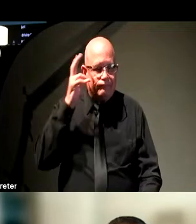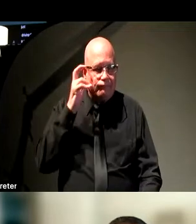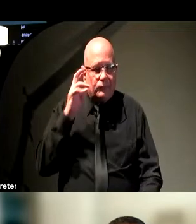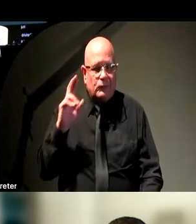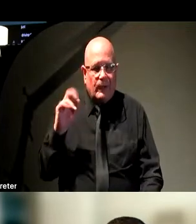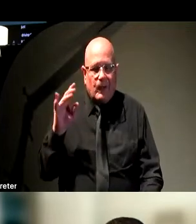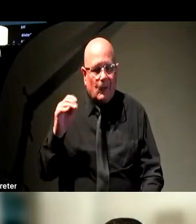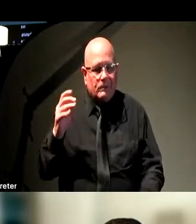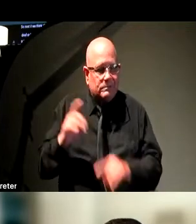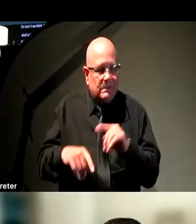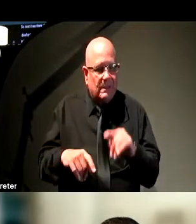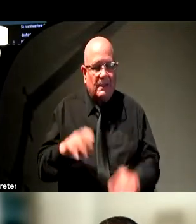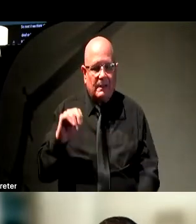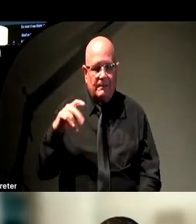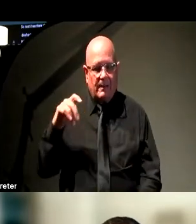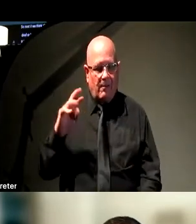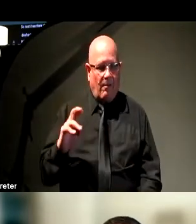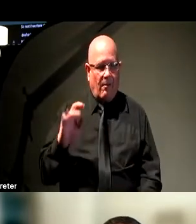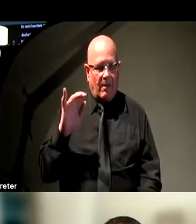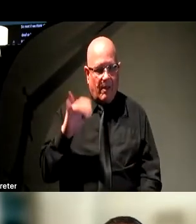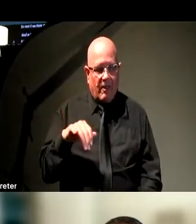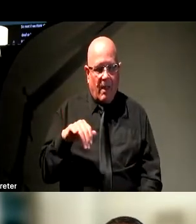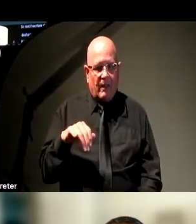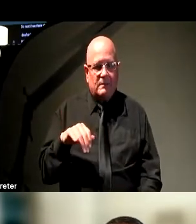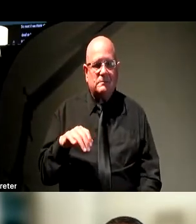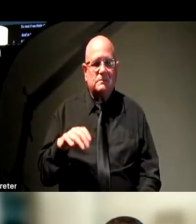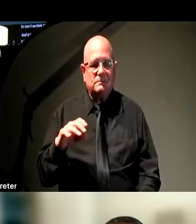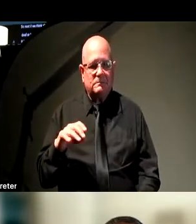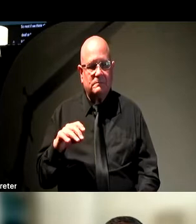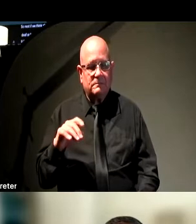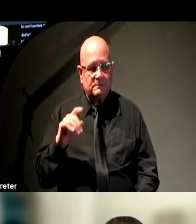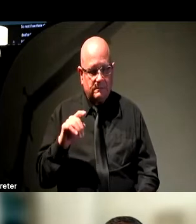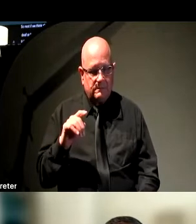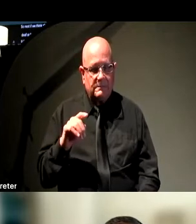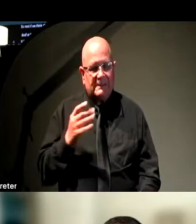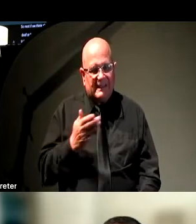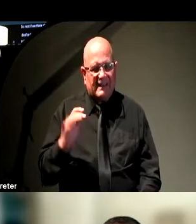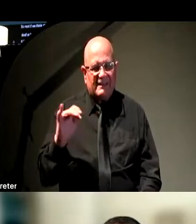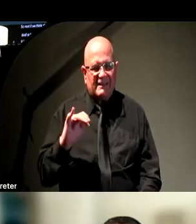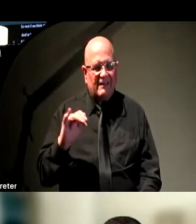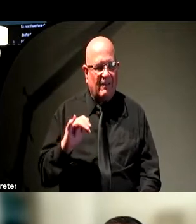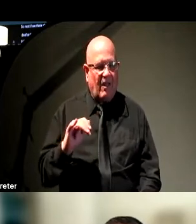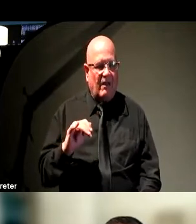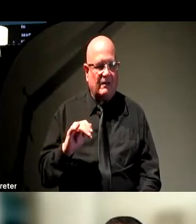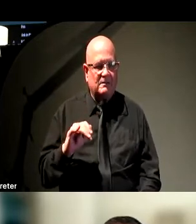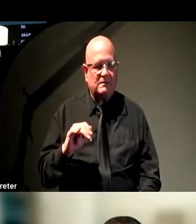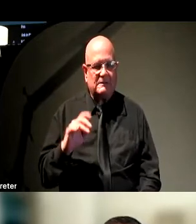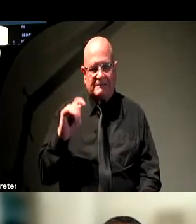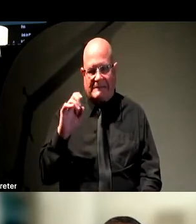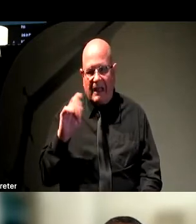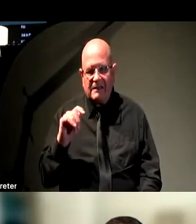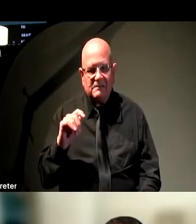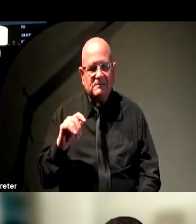queued up for those of you who are on chat. But there are things like transcription for a podcast, for